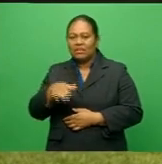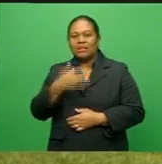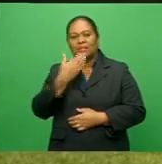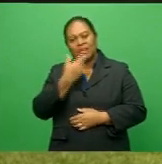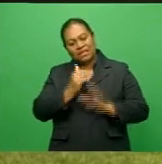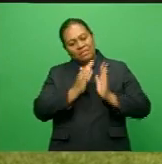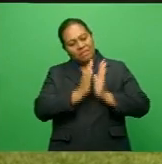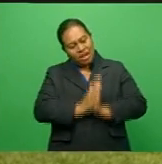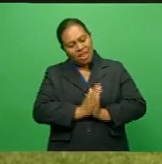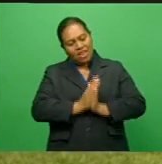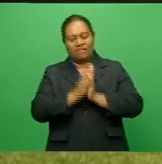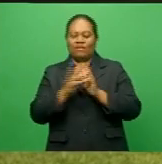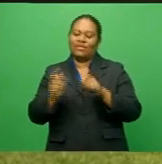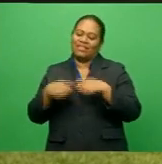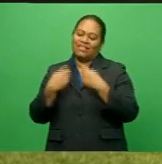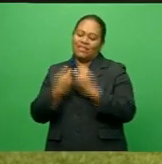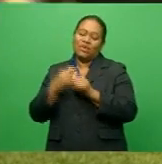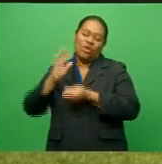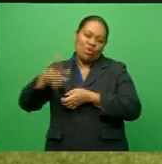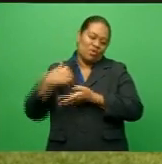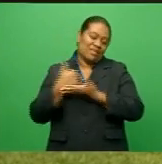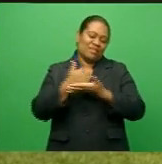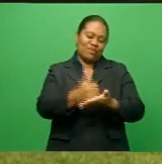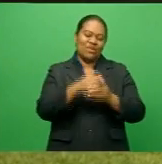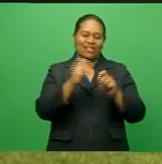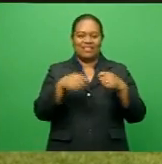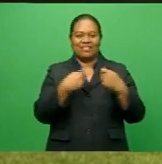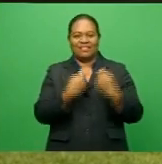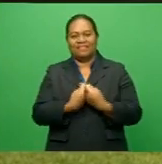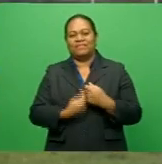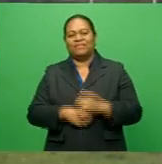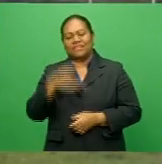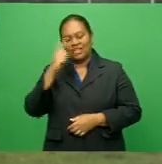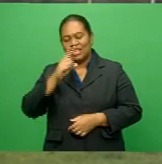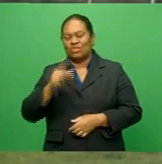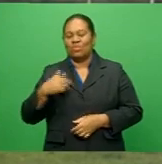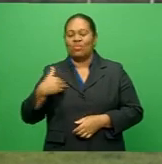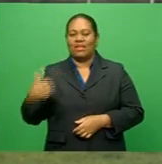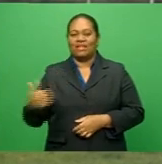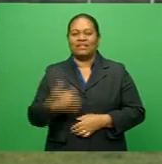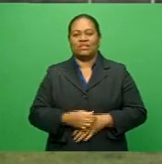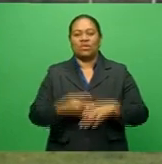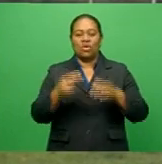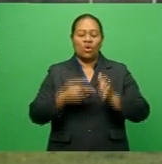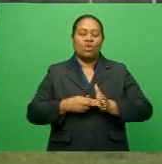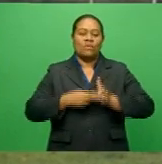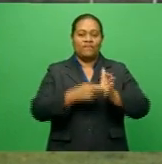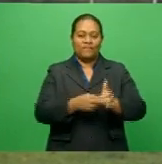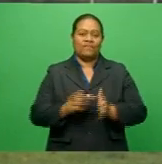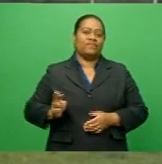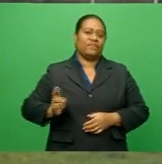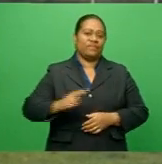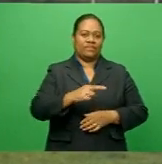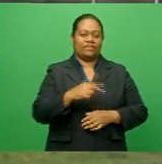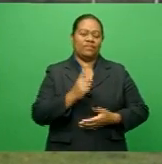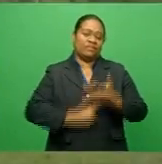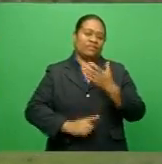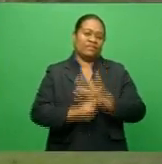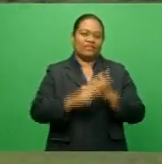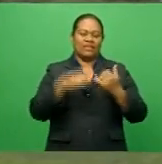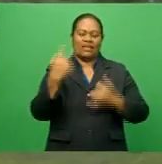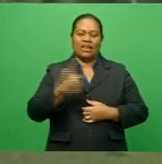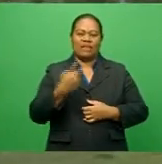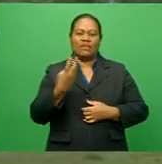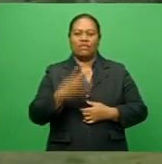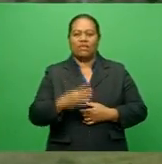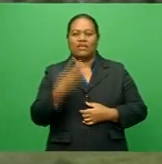the team and always support the team so that we can do well. Rewa and Nandi will play on Saturday at 11.45